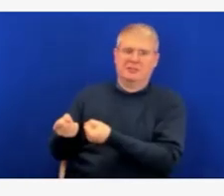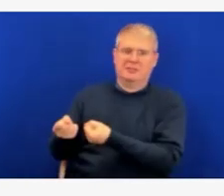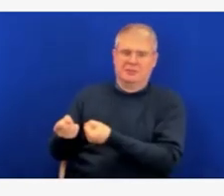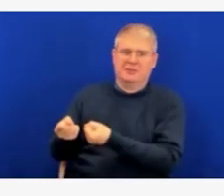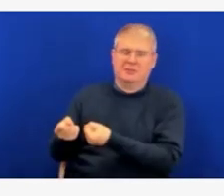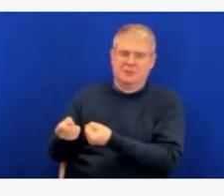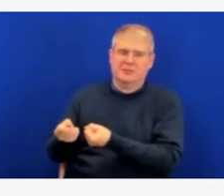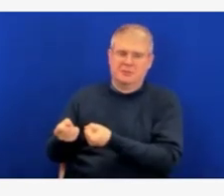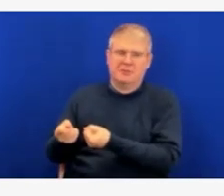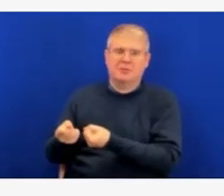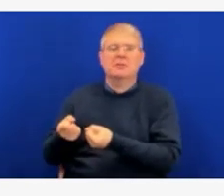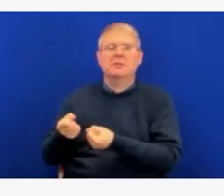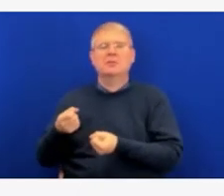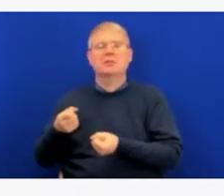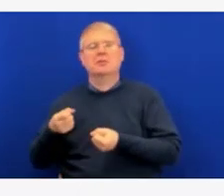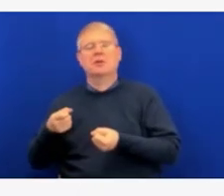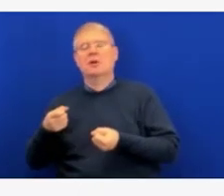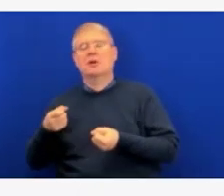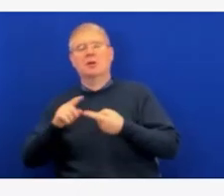difficult balance.